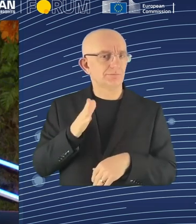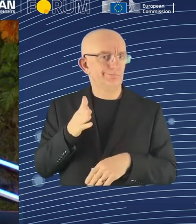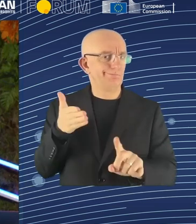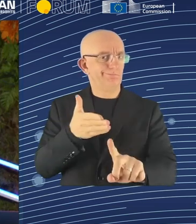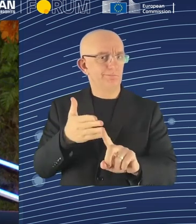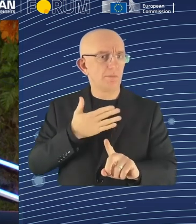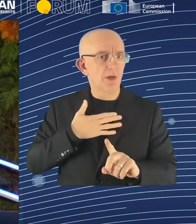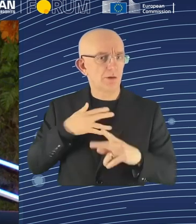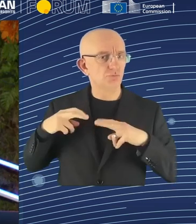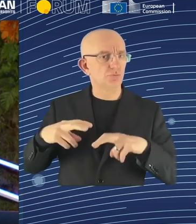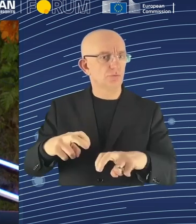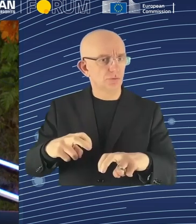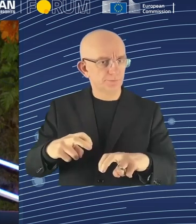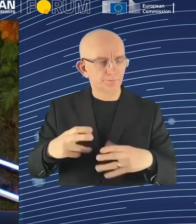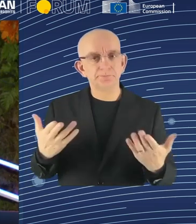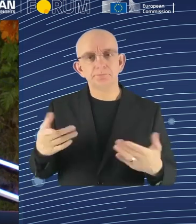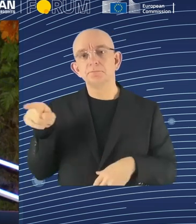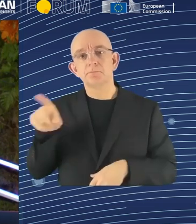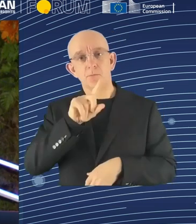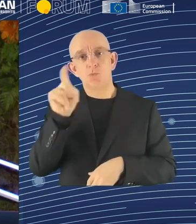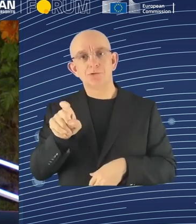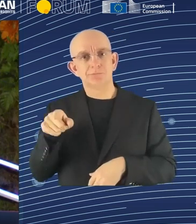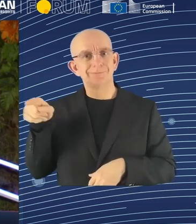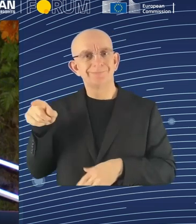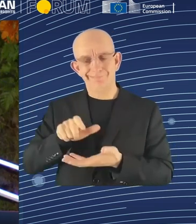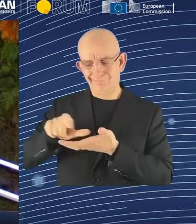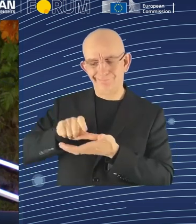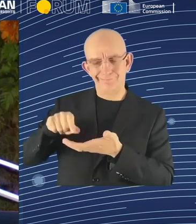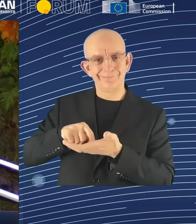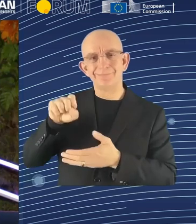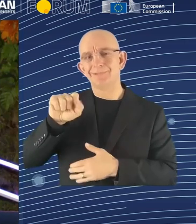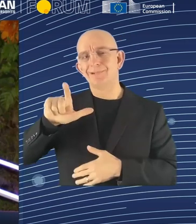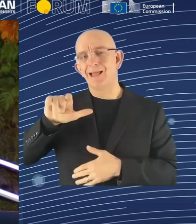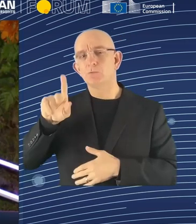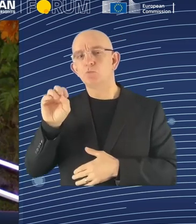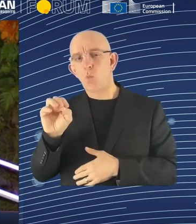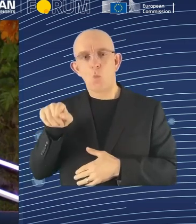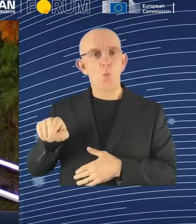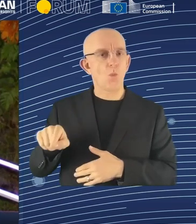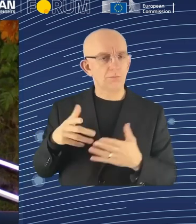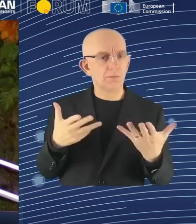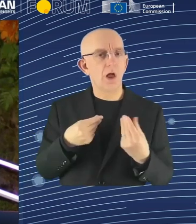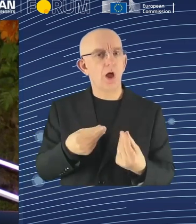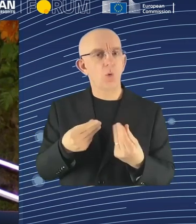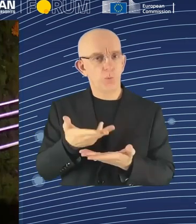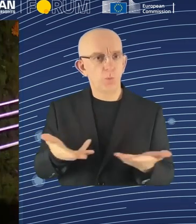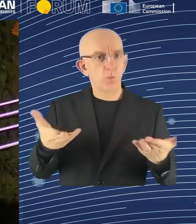a difference that you would see when it comes to the pace and the speed of it with private sector and public sector? So how can we...